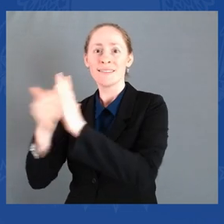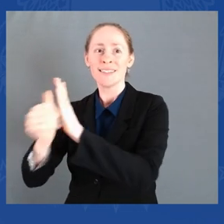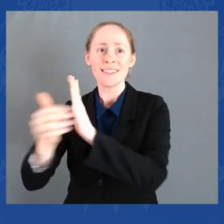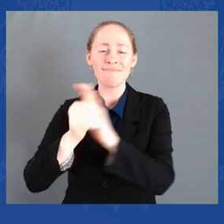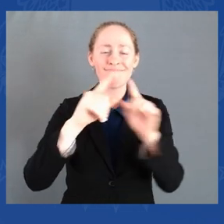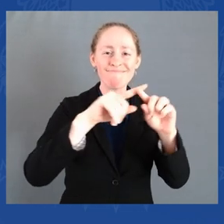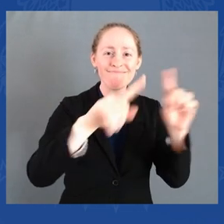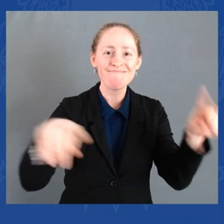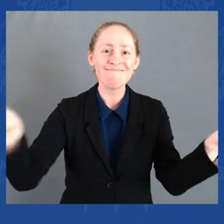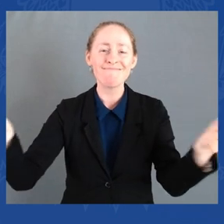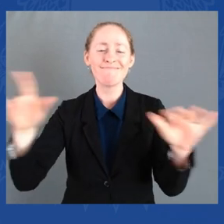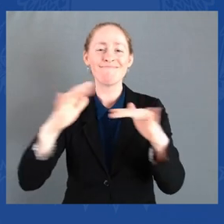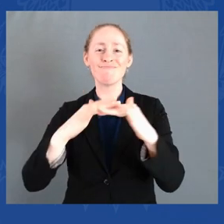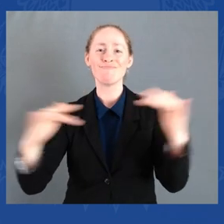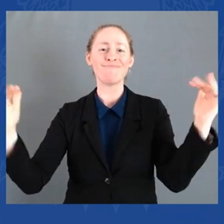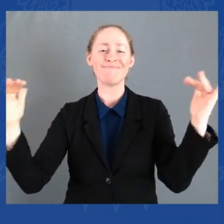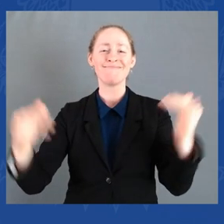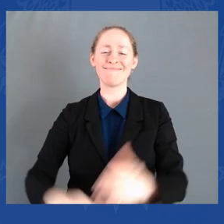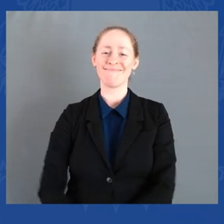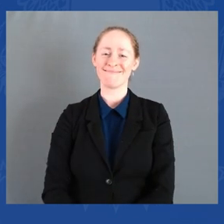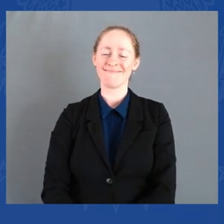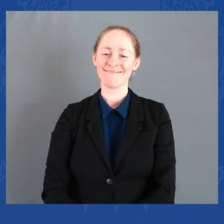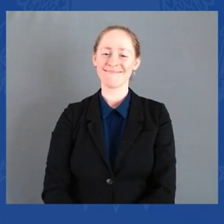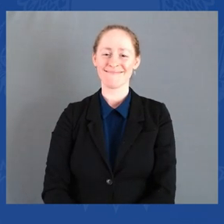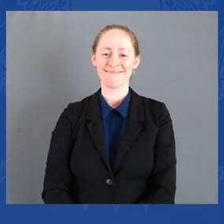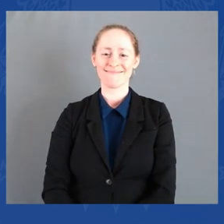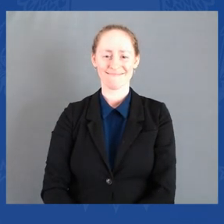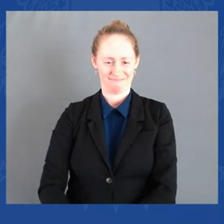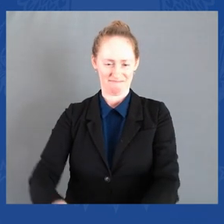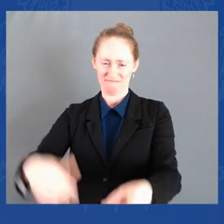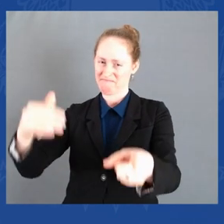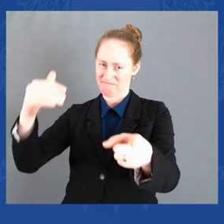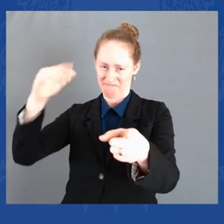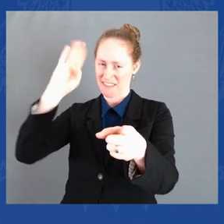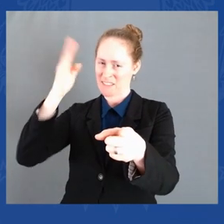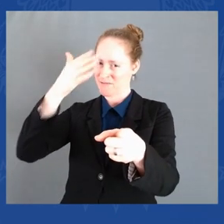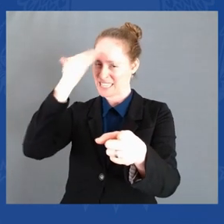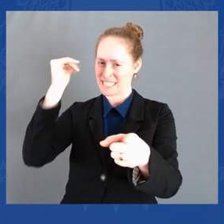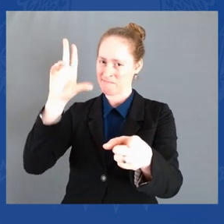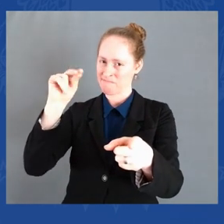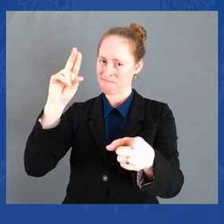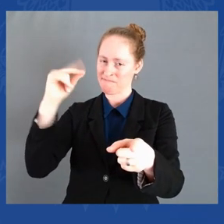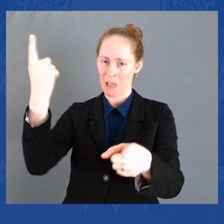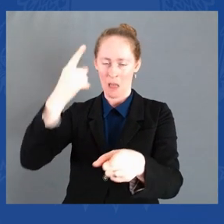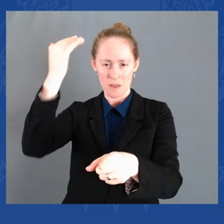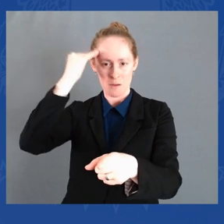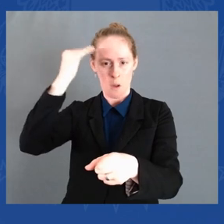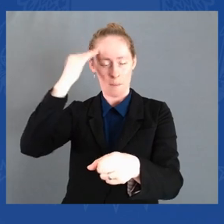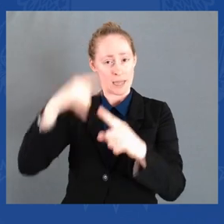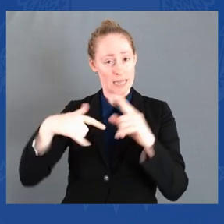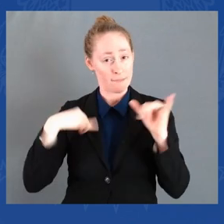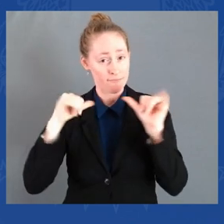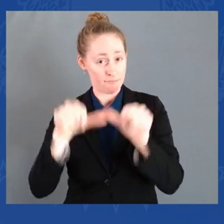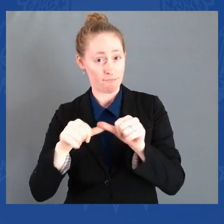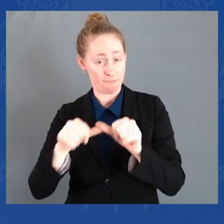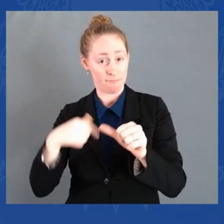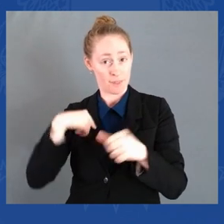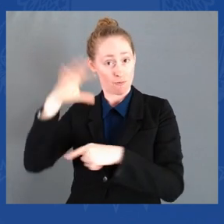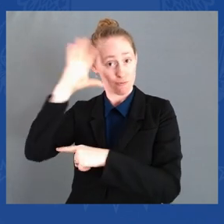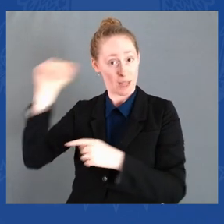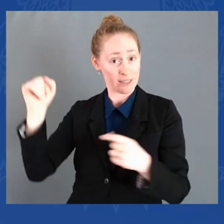group will never forget it, but I'm going to spend the rest of my term, and long as I'm in office, reminding the rest of America that they should understand it too.